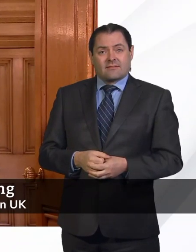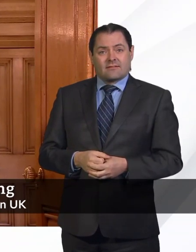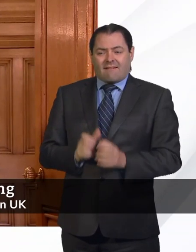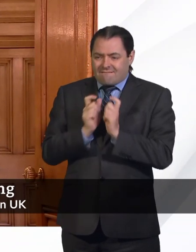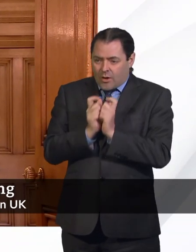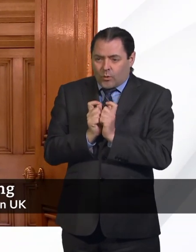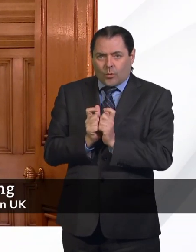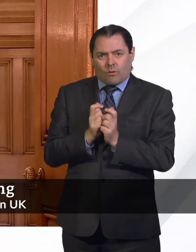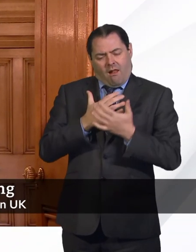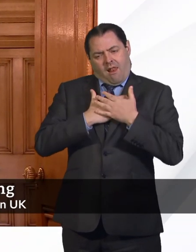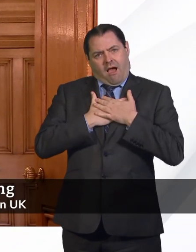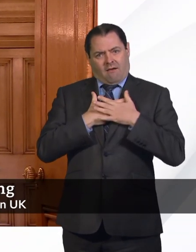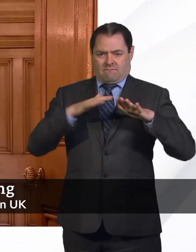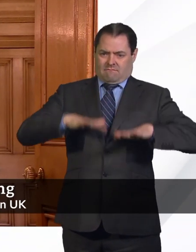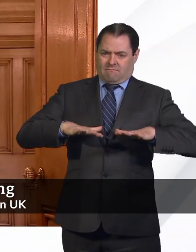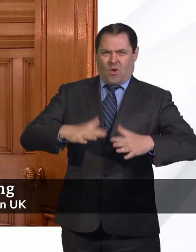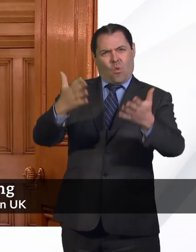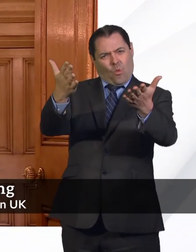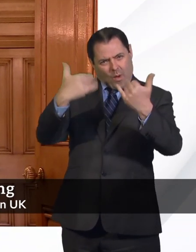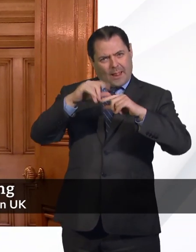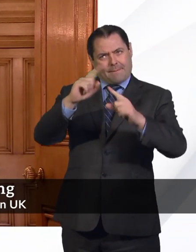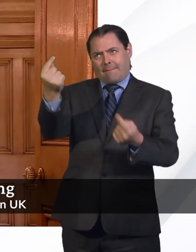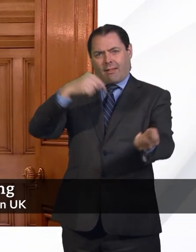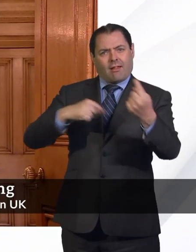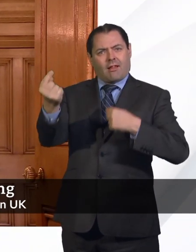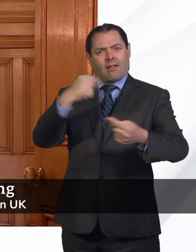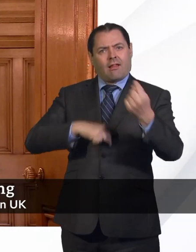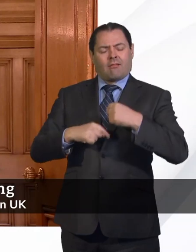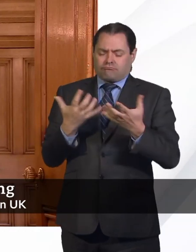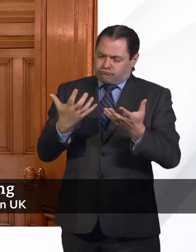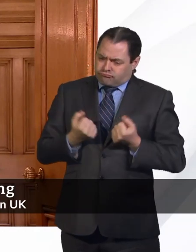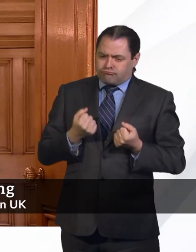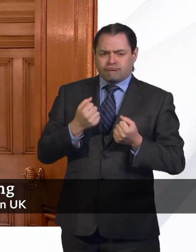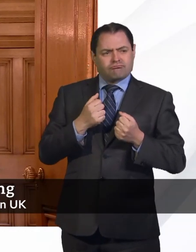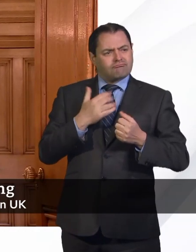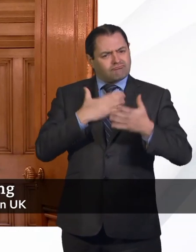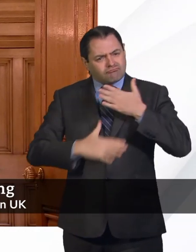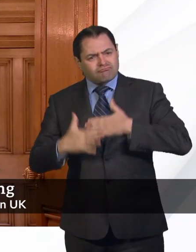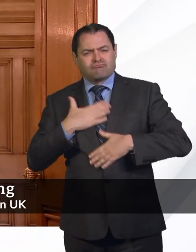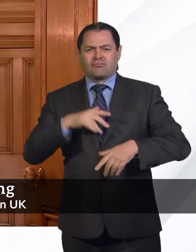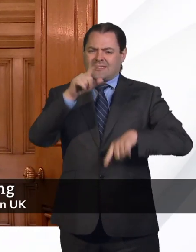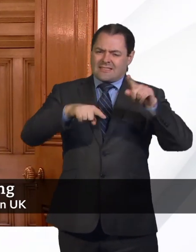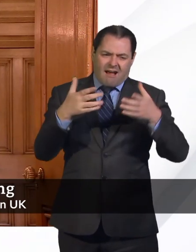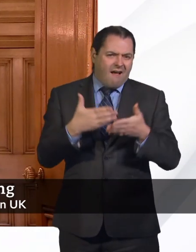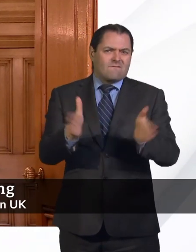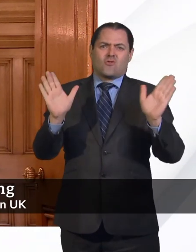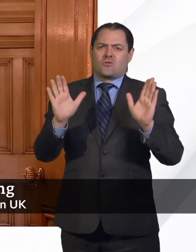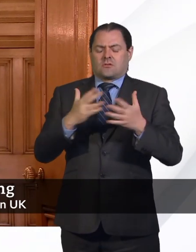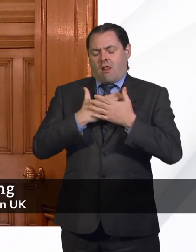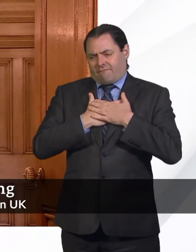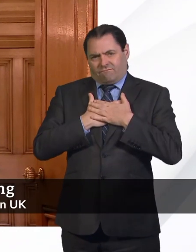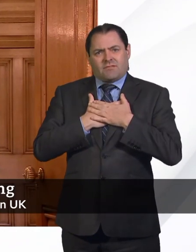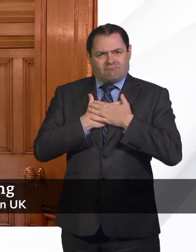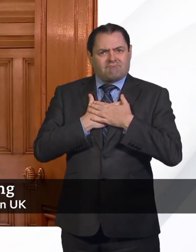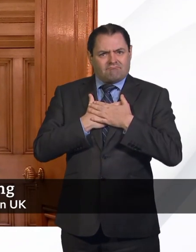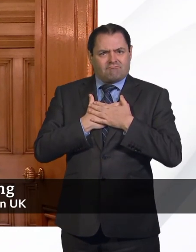love that this country is one of the most welcoming and tolerant and diverse. That goes for the